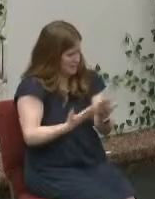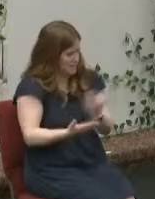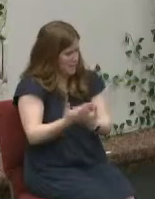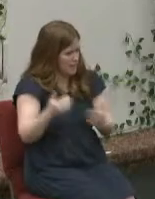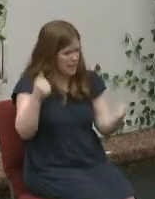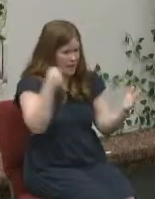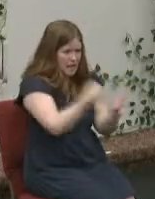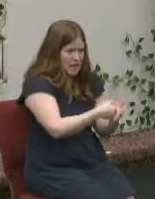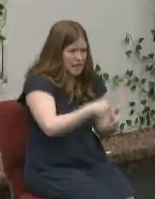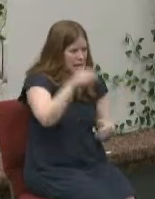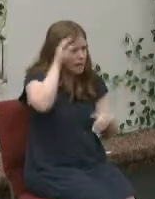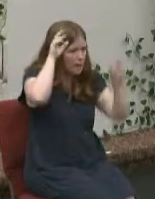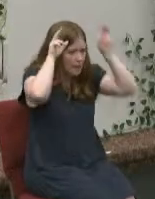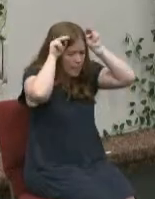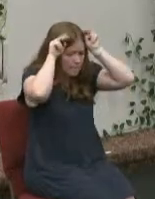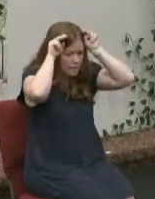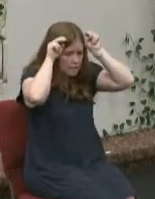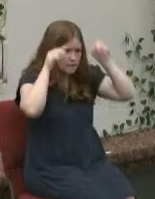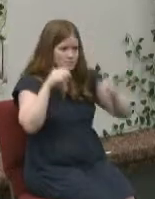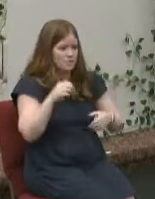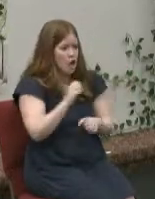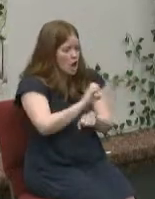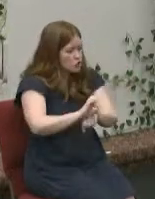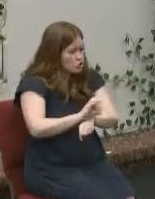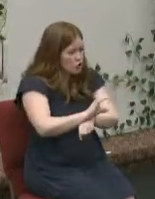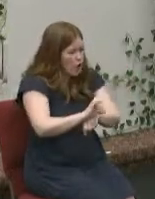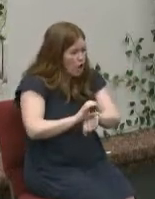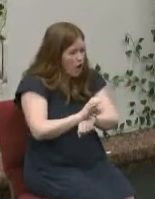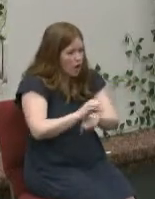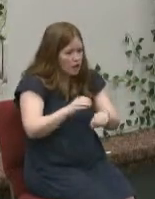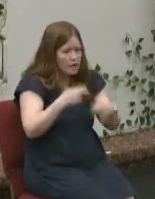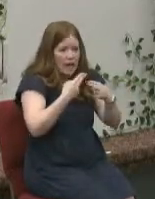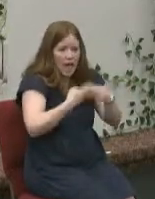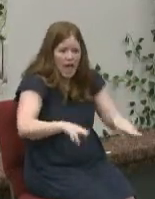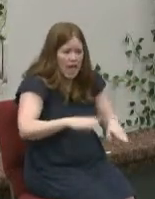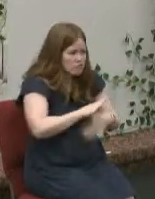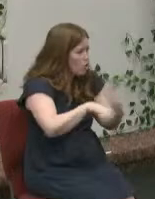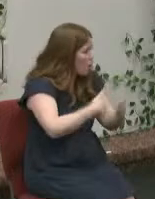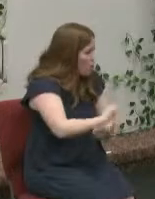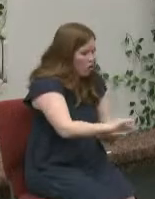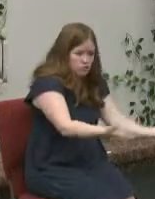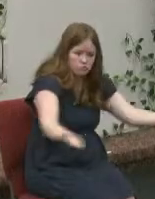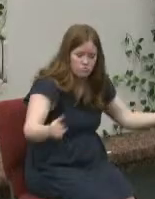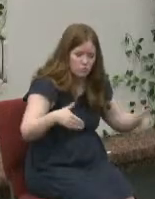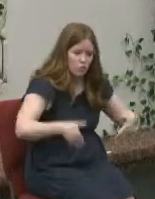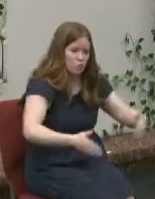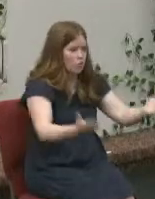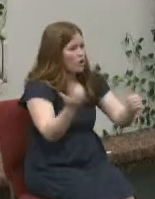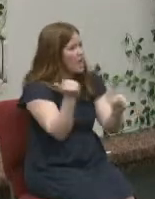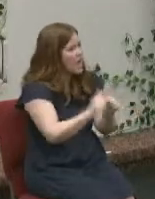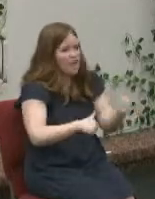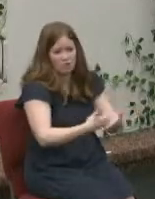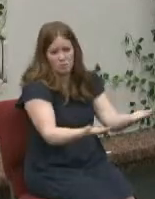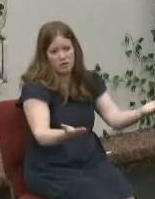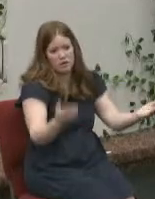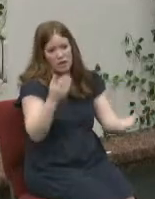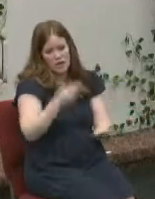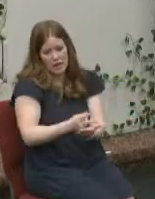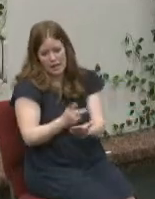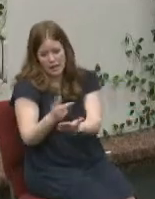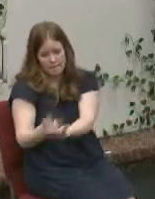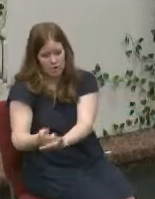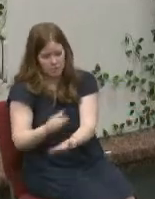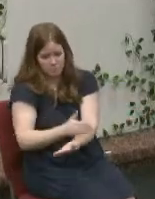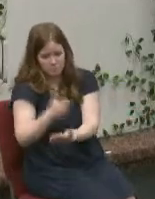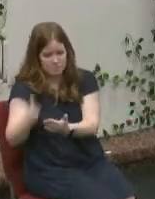you know the chocolates and the eggs they just sprue all over the road everywhere he got parked the car on the side of the